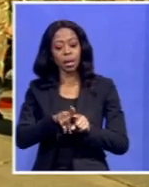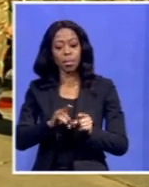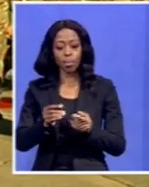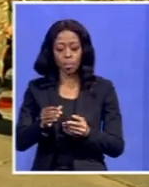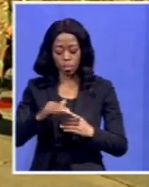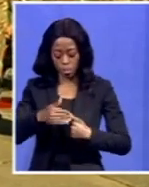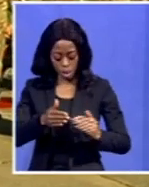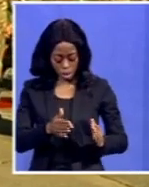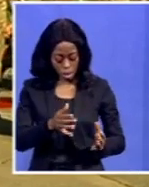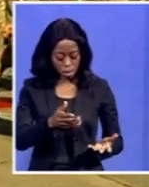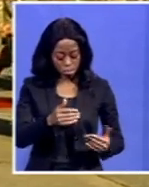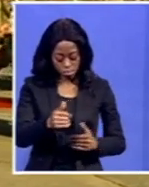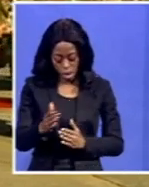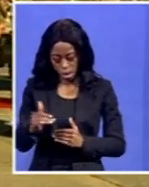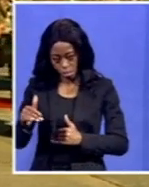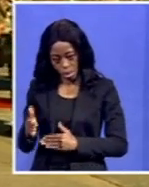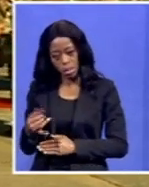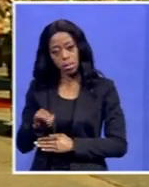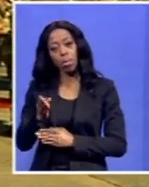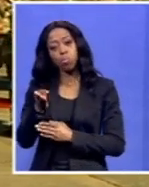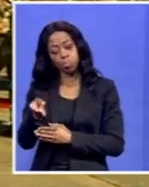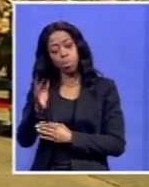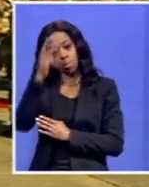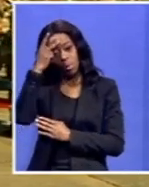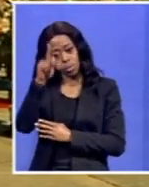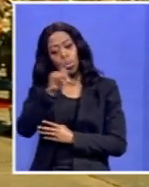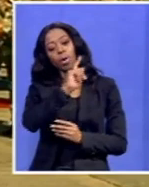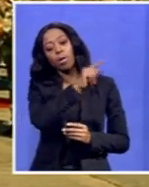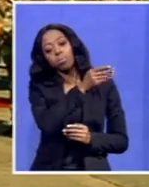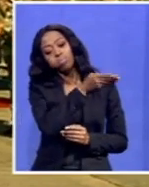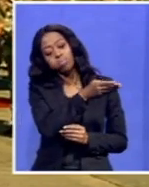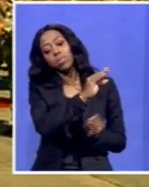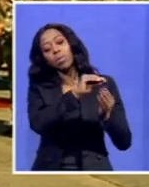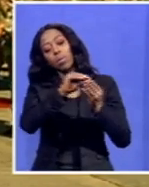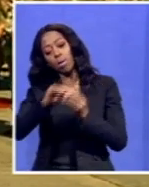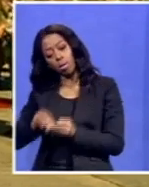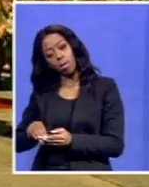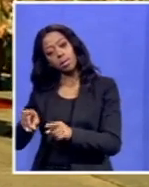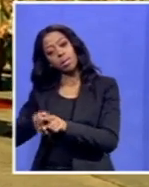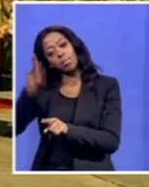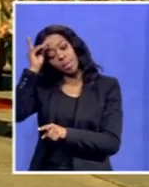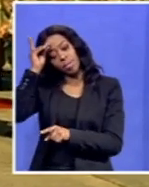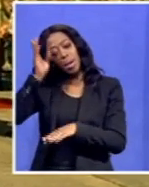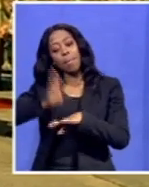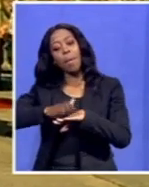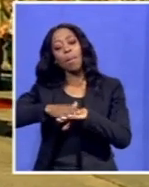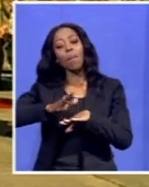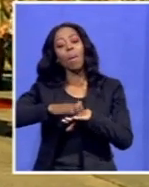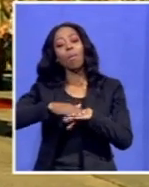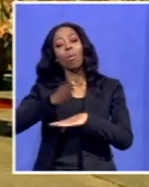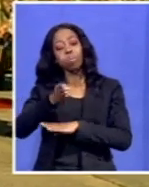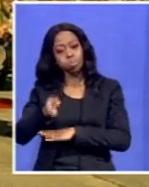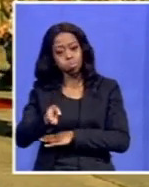them. There's still some left in Watercloof Air Force Base that will come down the site. And there is more in the hangar, the site